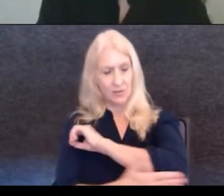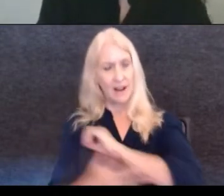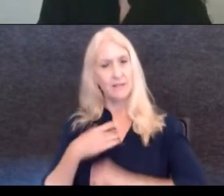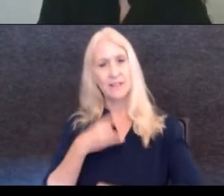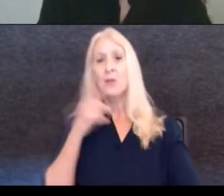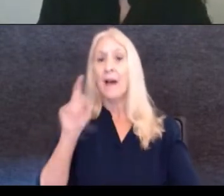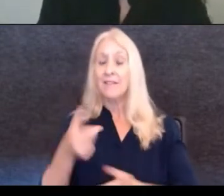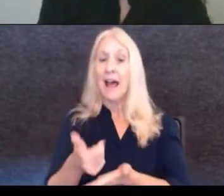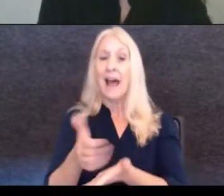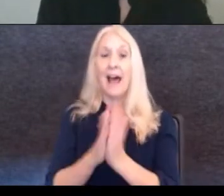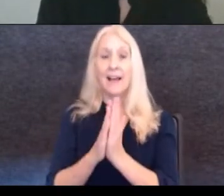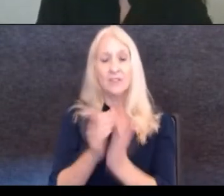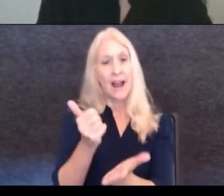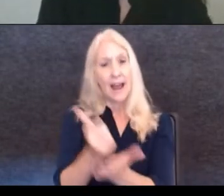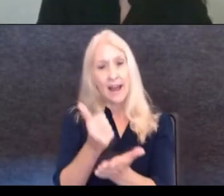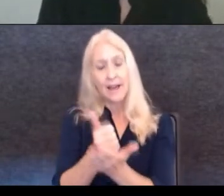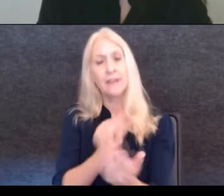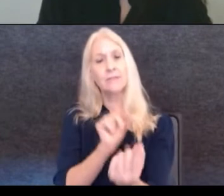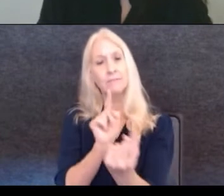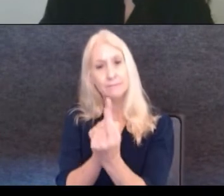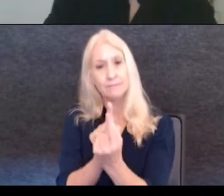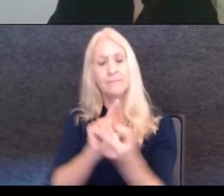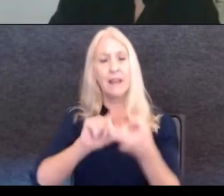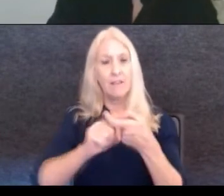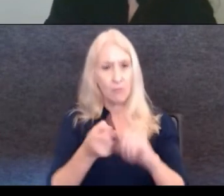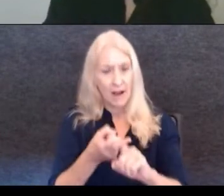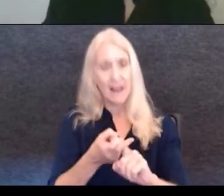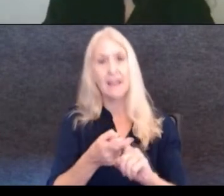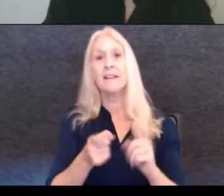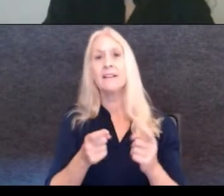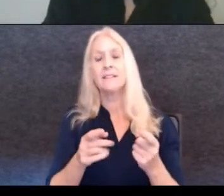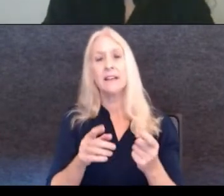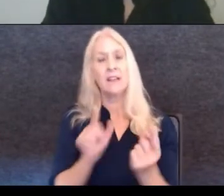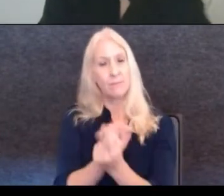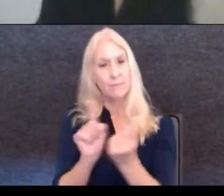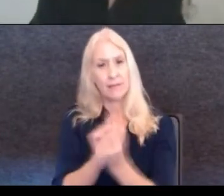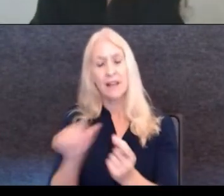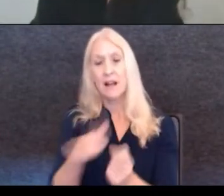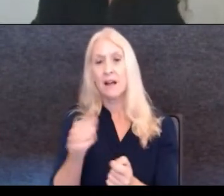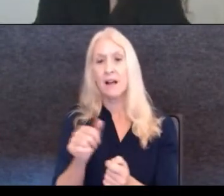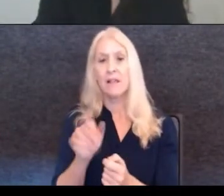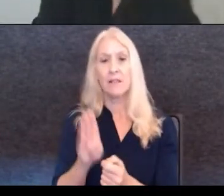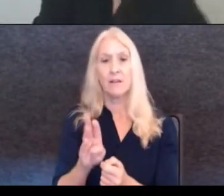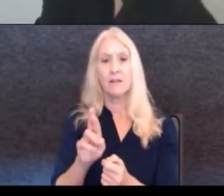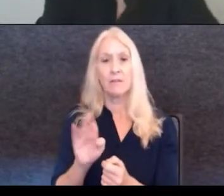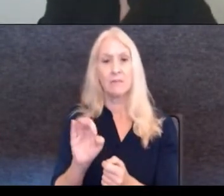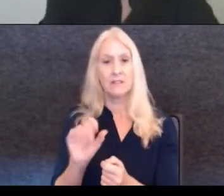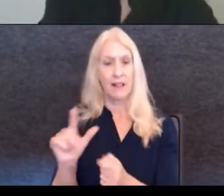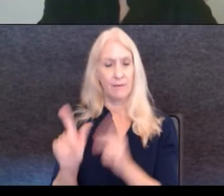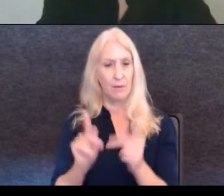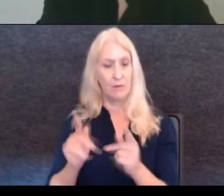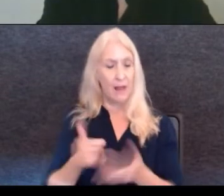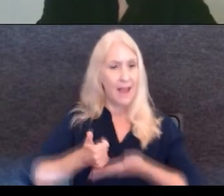ask for help. You have to find friends. In your case, you found there were other Brazilians that were reaching their hand out to you and